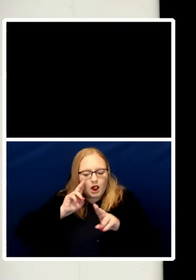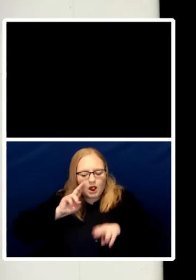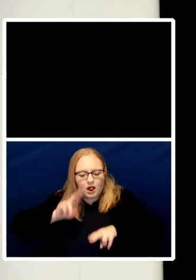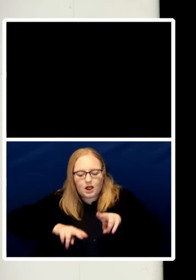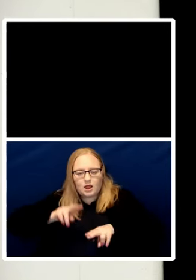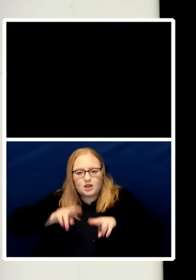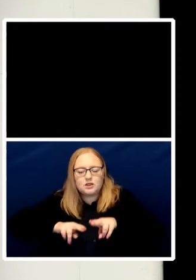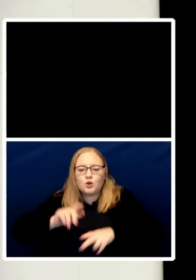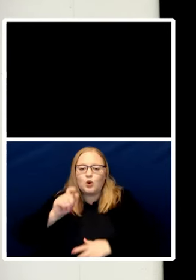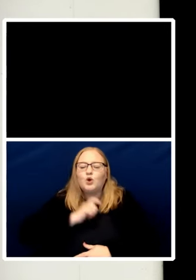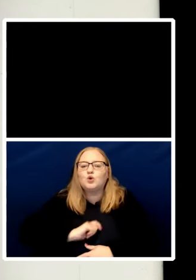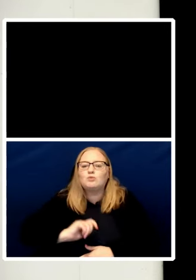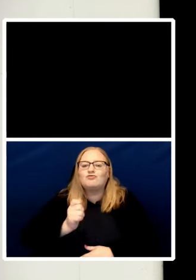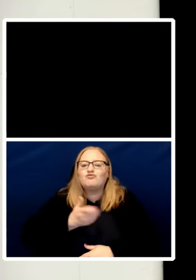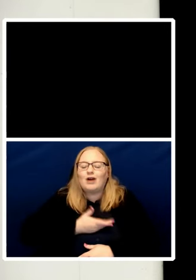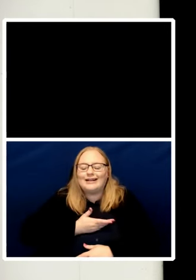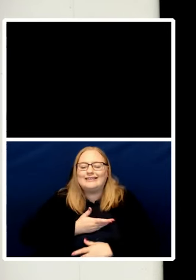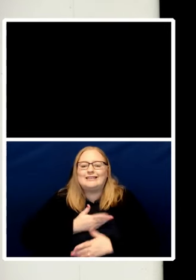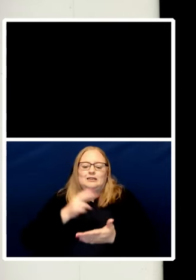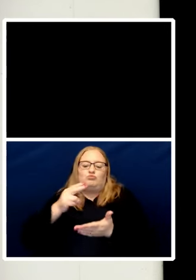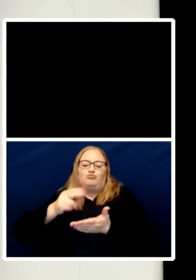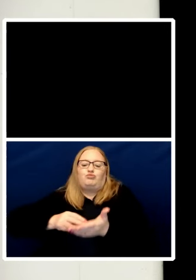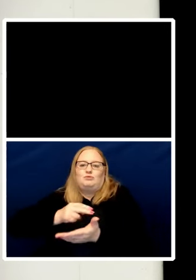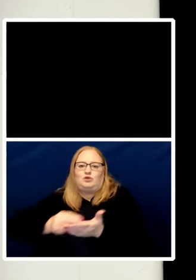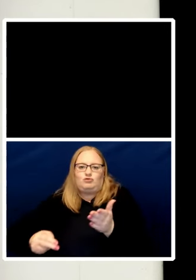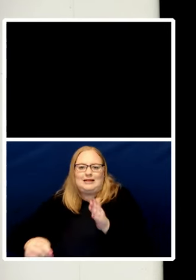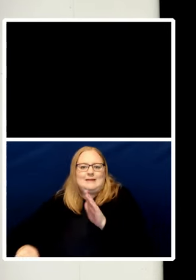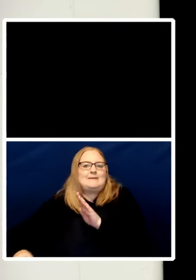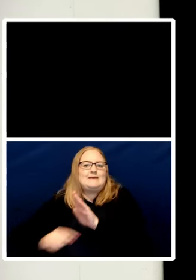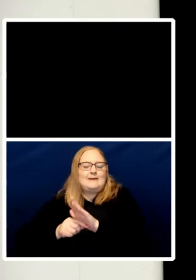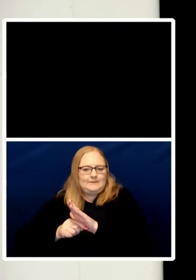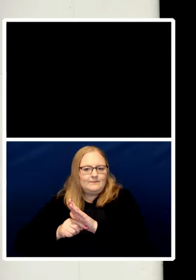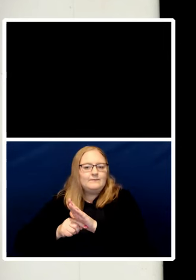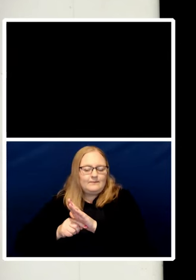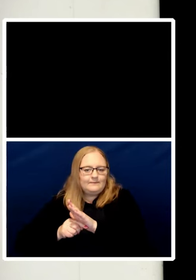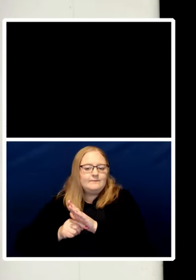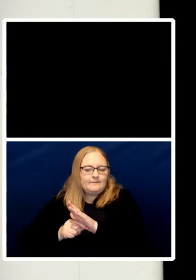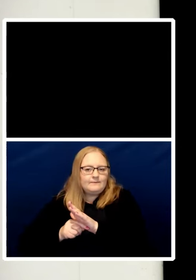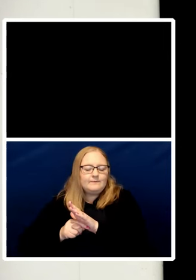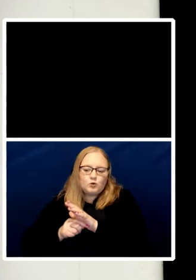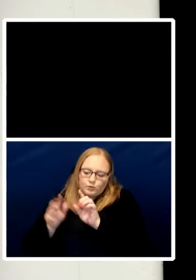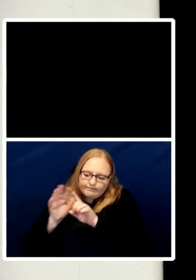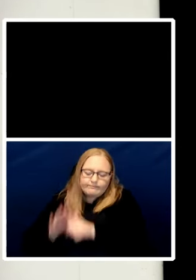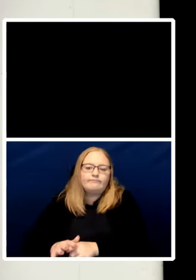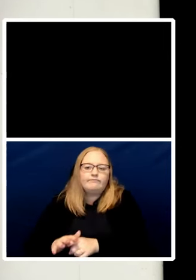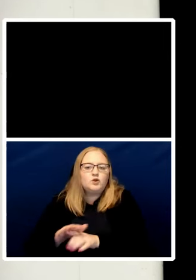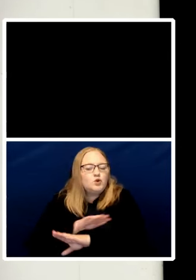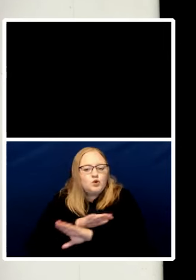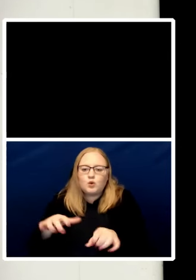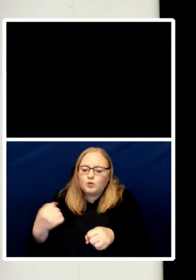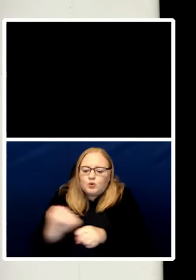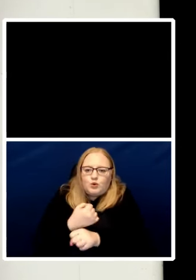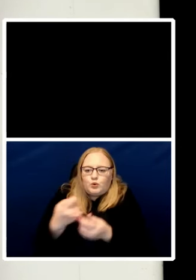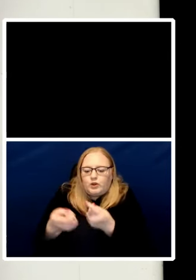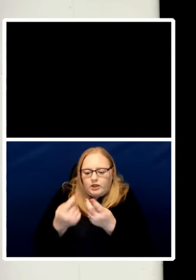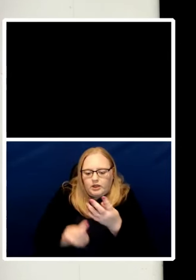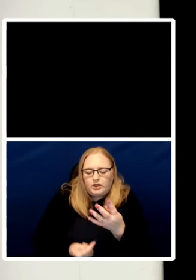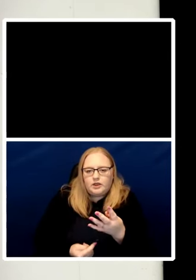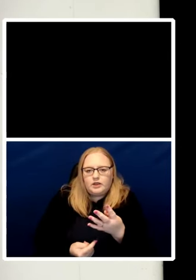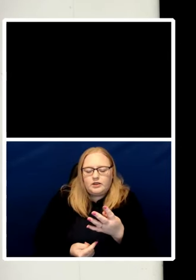rights as negative human rights as do not do rather than do and there